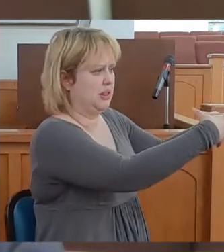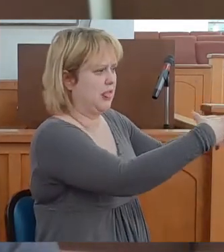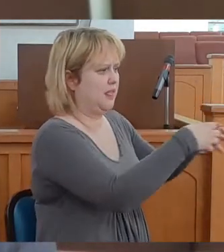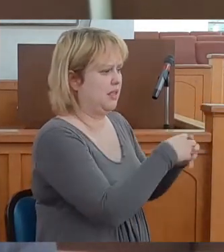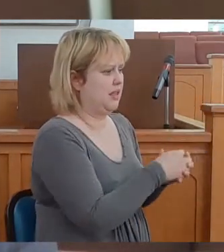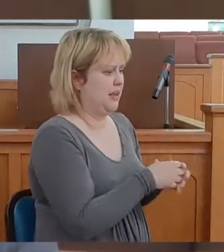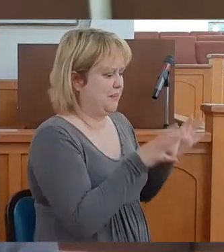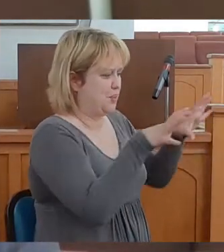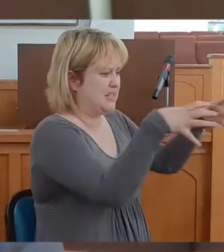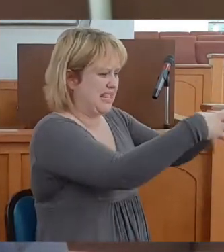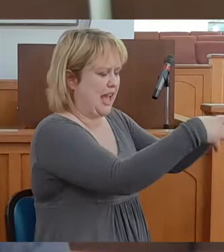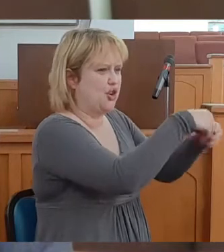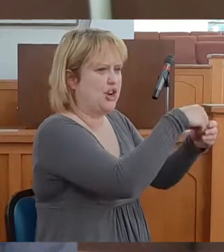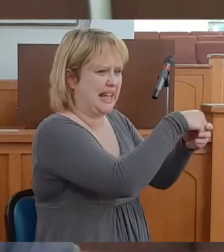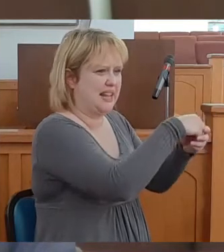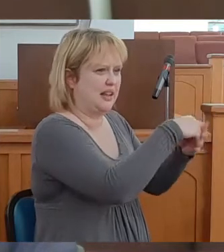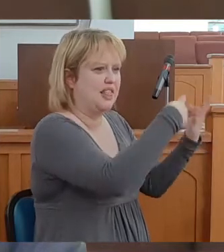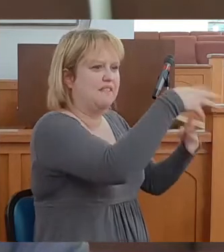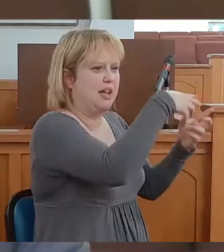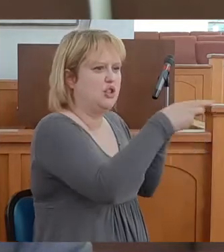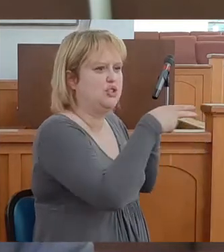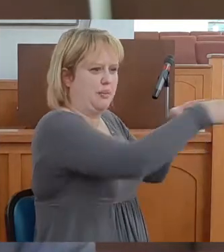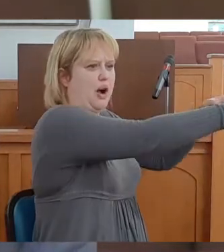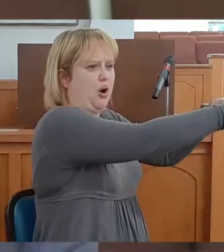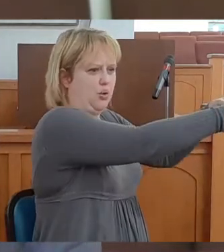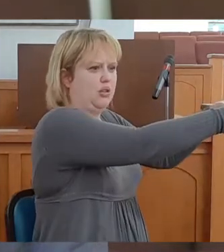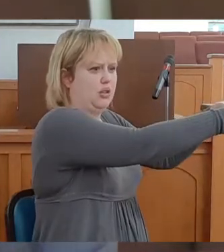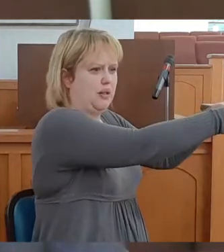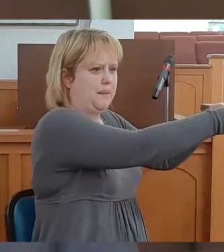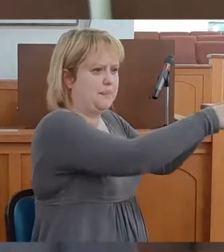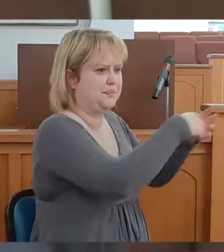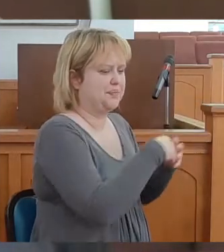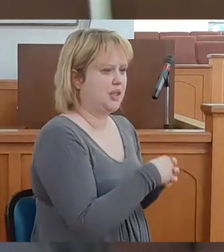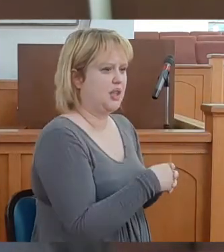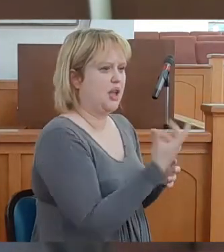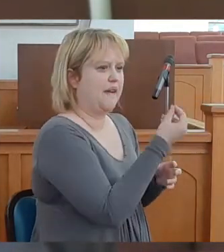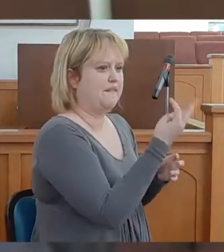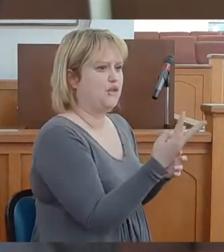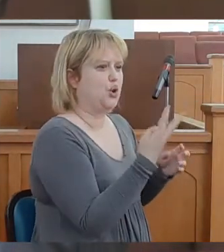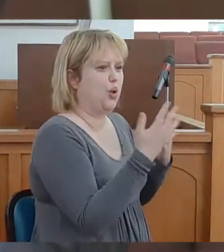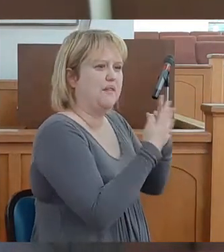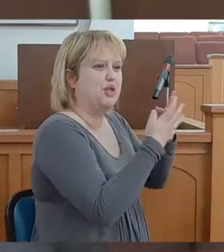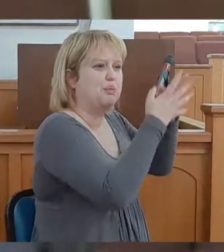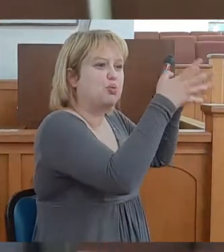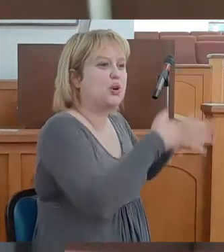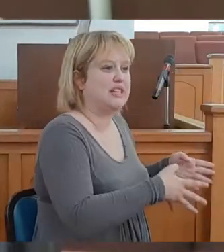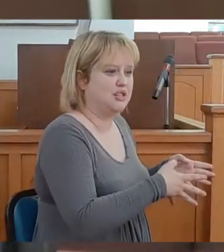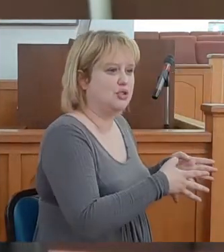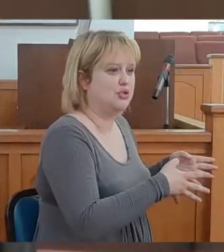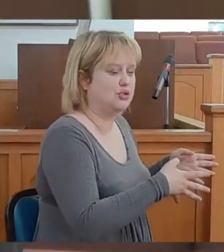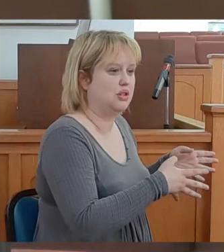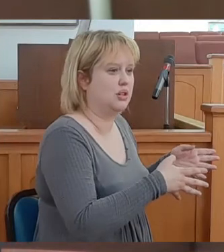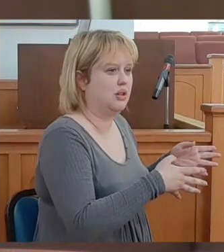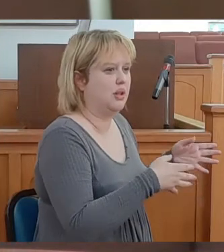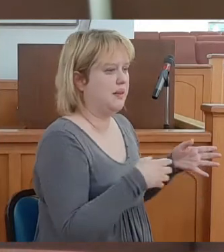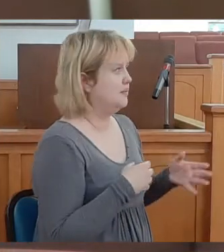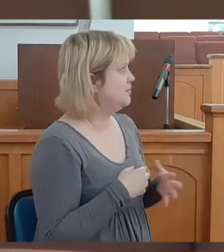gathered in the fellowship hall. A couple of the inmates got a little rowdy.